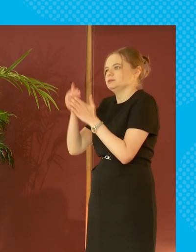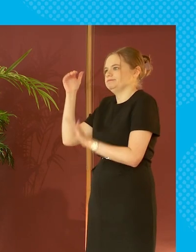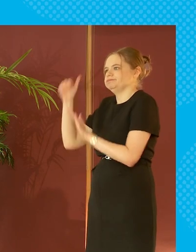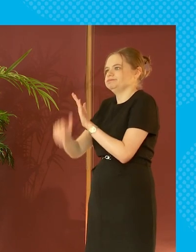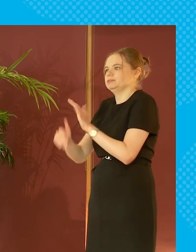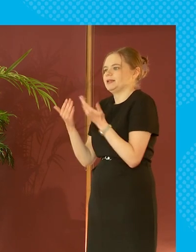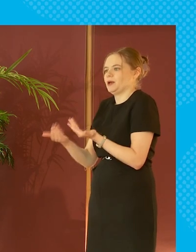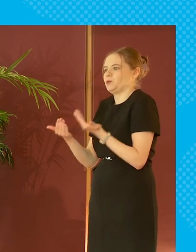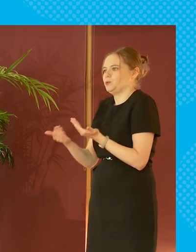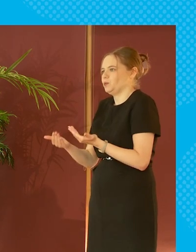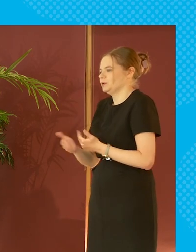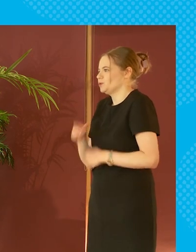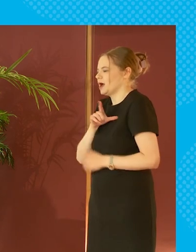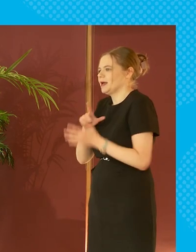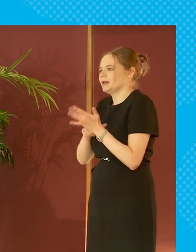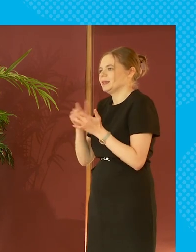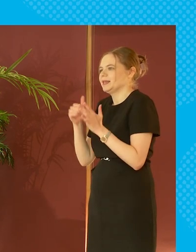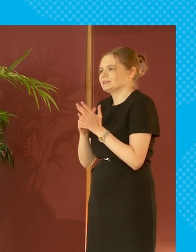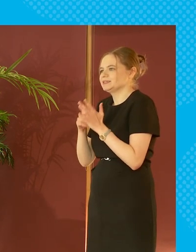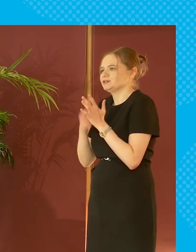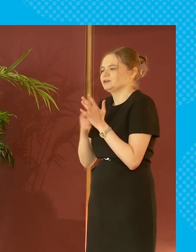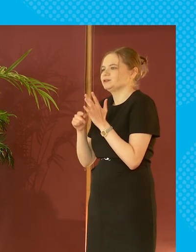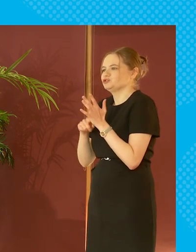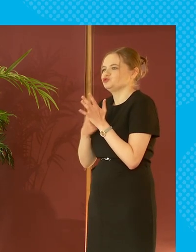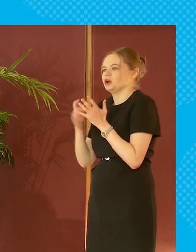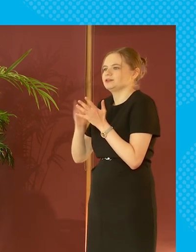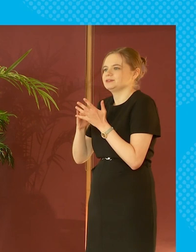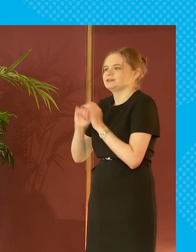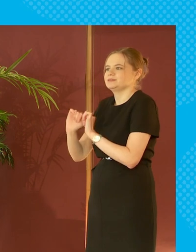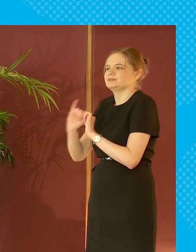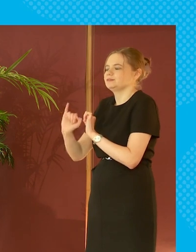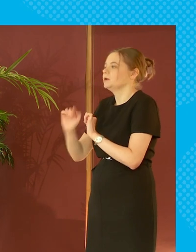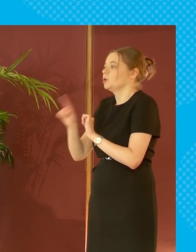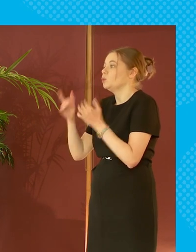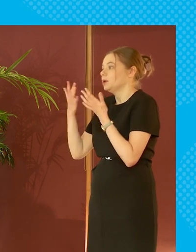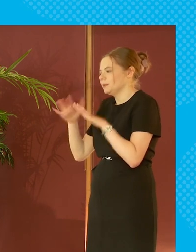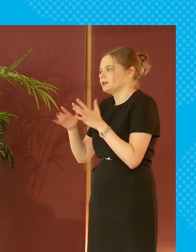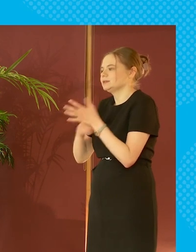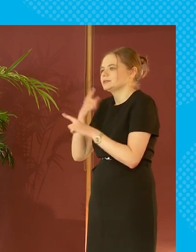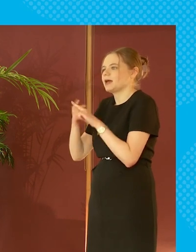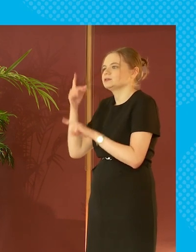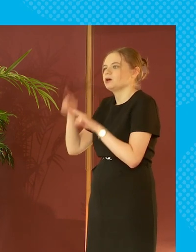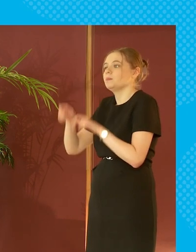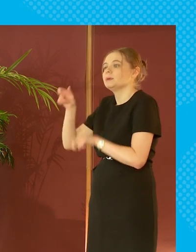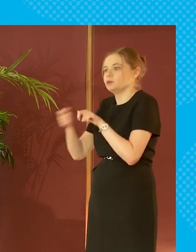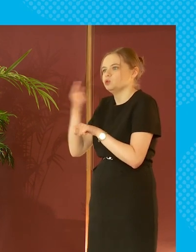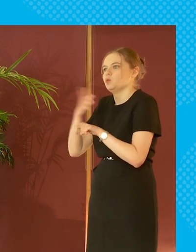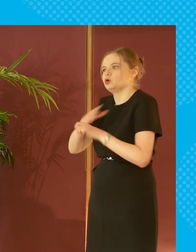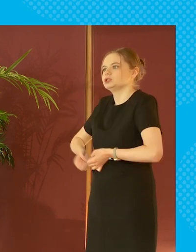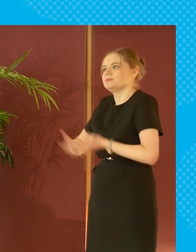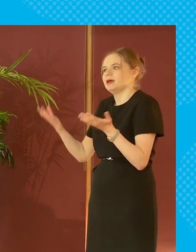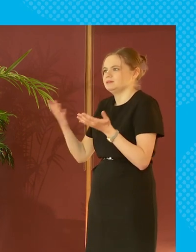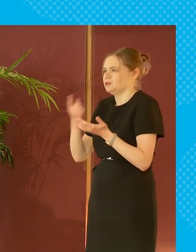now because of liz trust and quasi courting but we basically gave a tax cut to people who wanted to spend